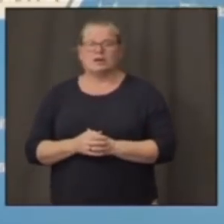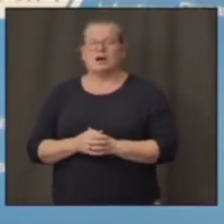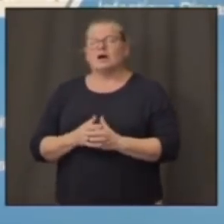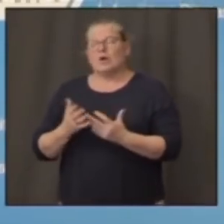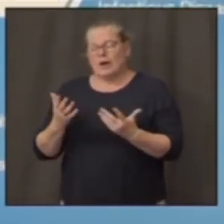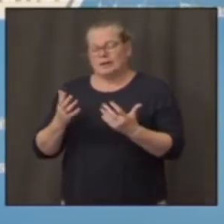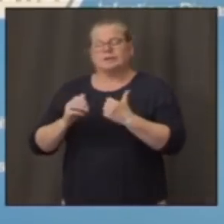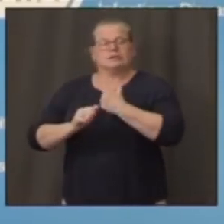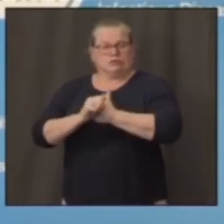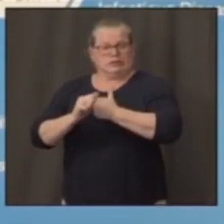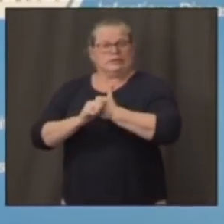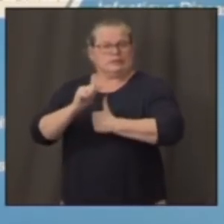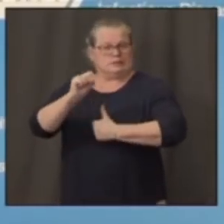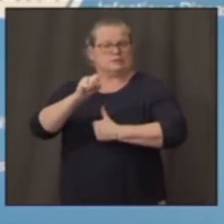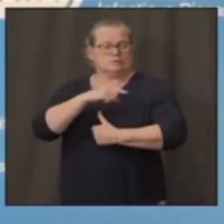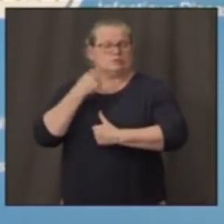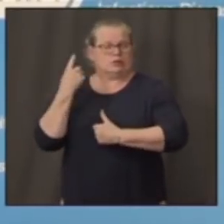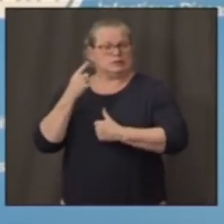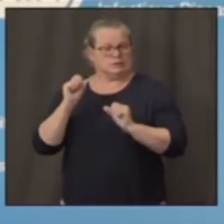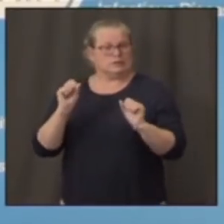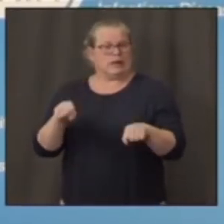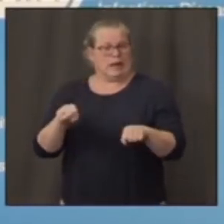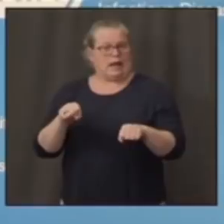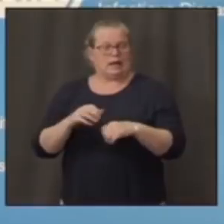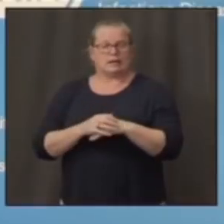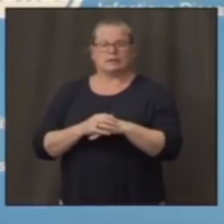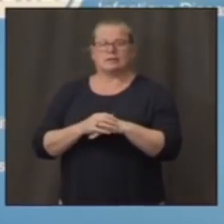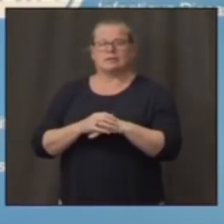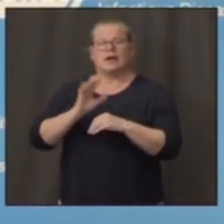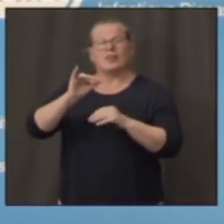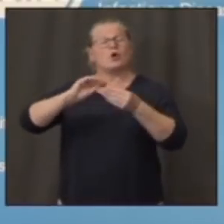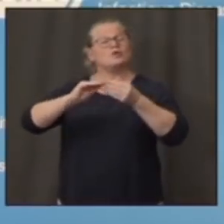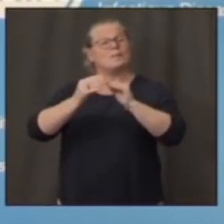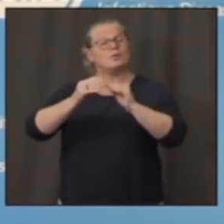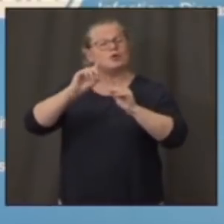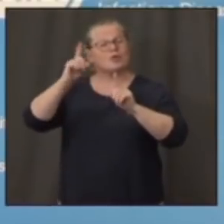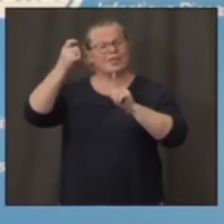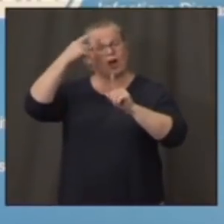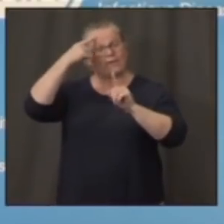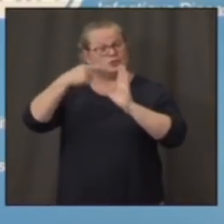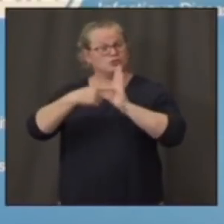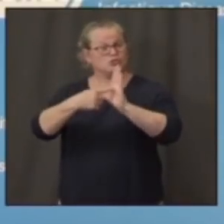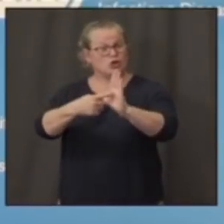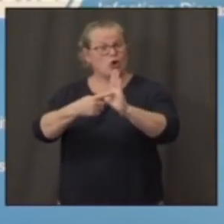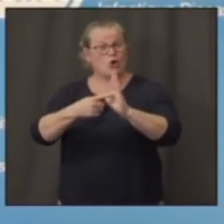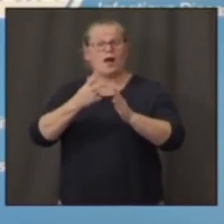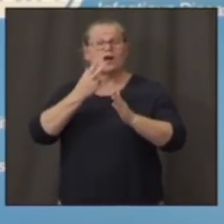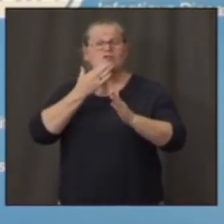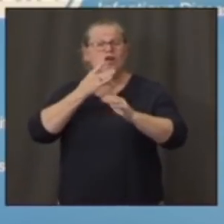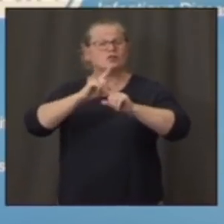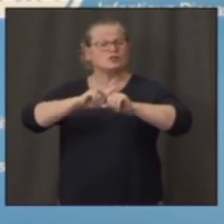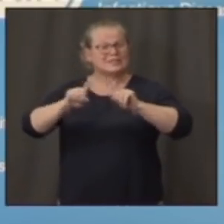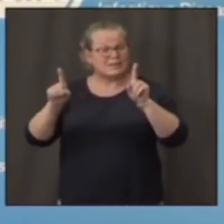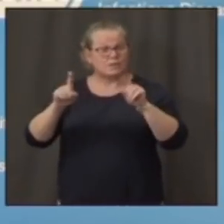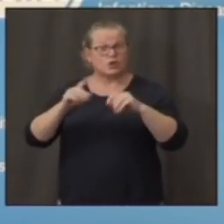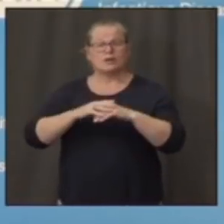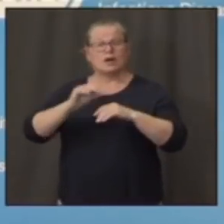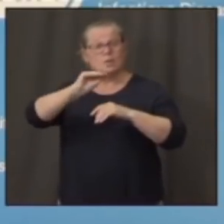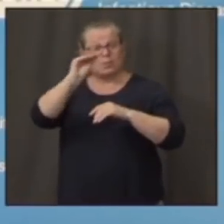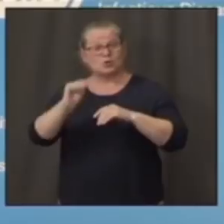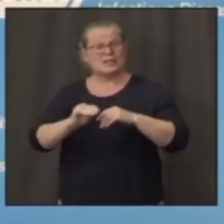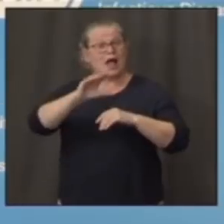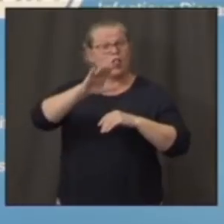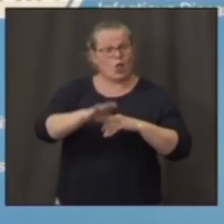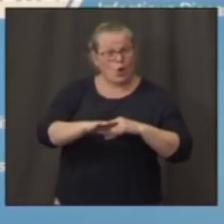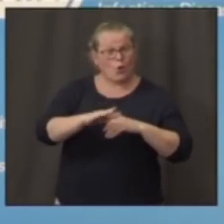governor showed where he was showing the different colors and the percentage is low, there is always a risk. But I think